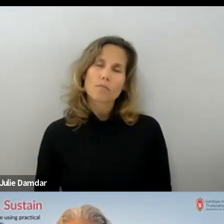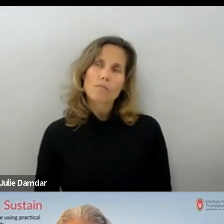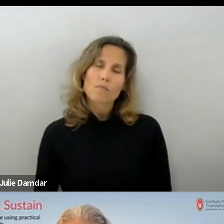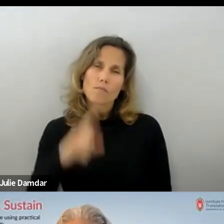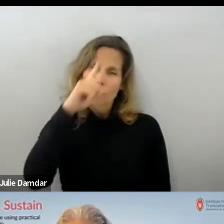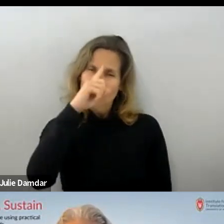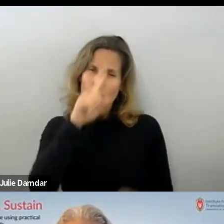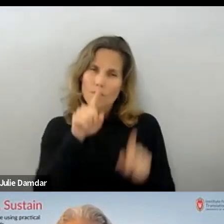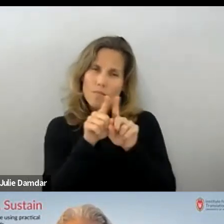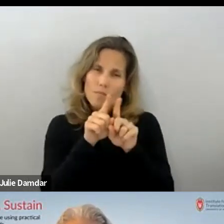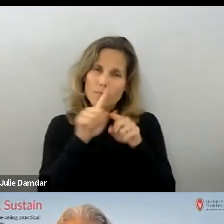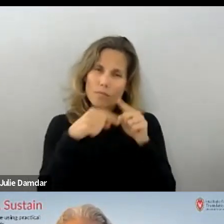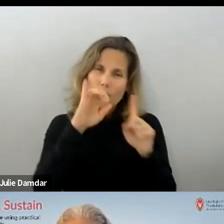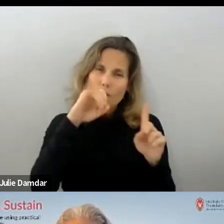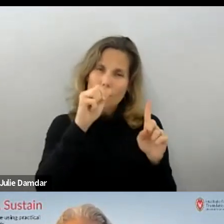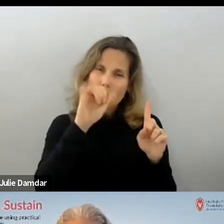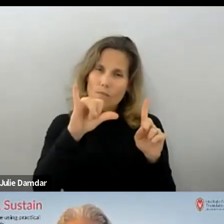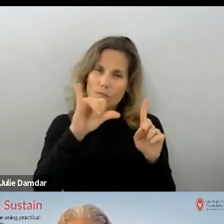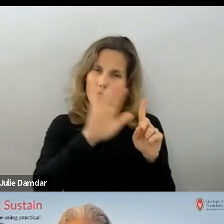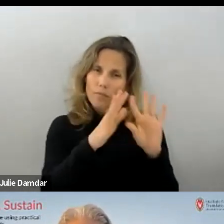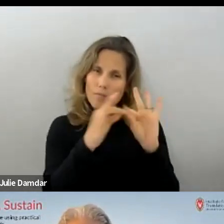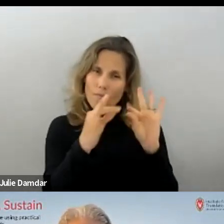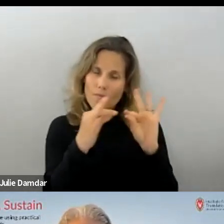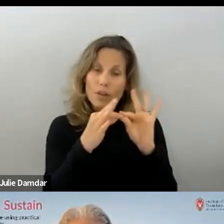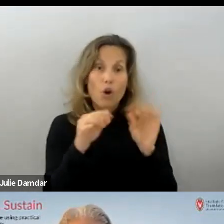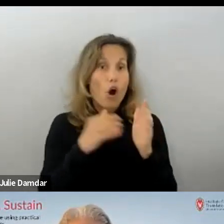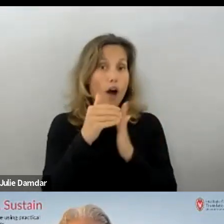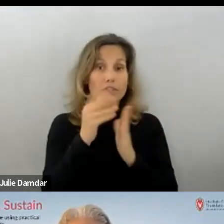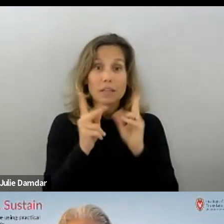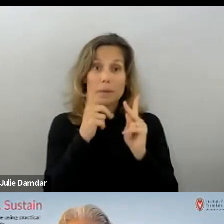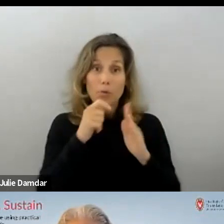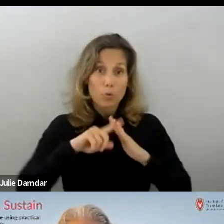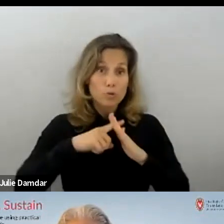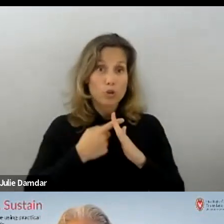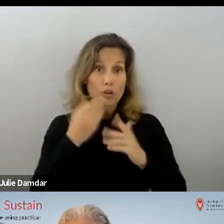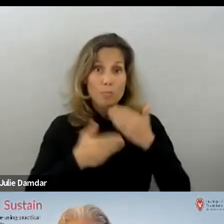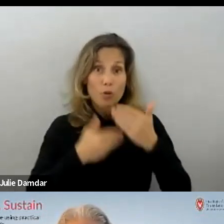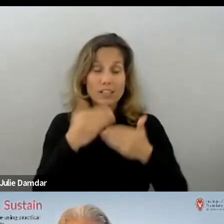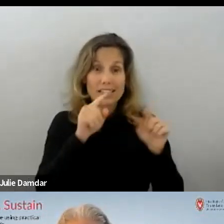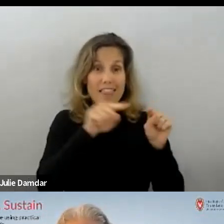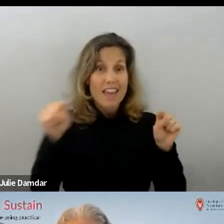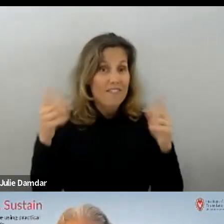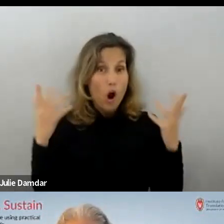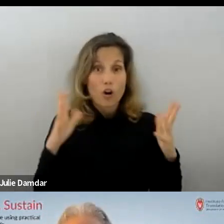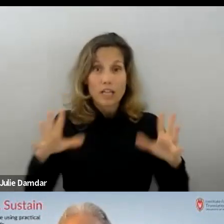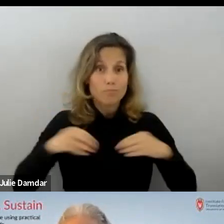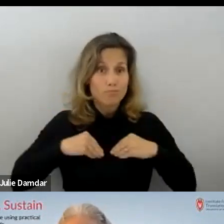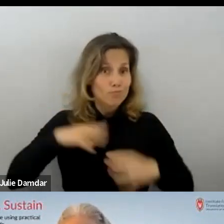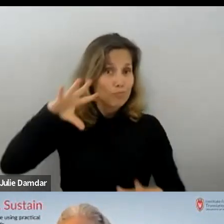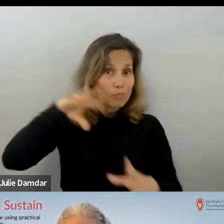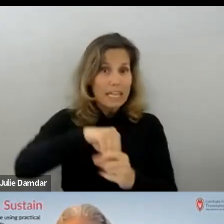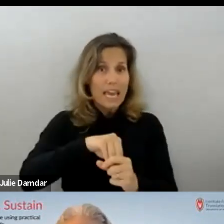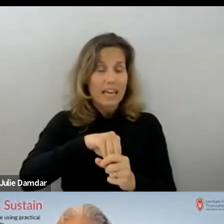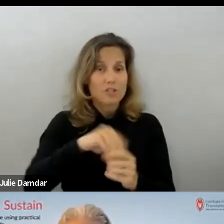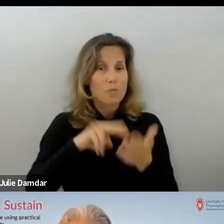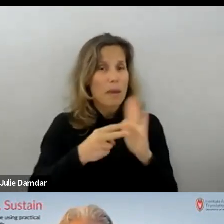Jay's comment about how often the people who start the process are already engaged, and so might cost